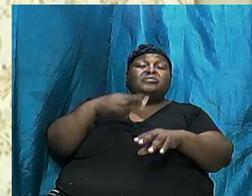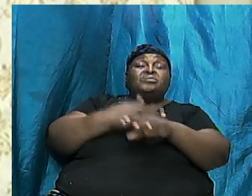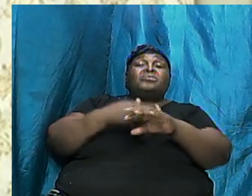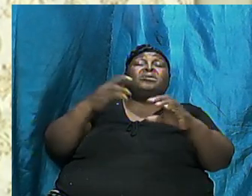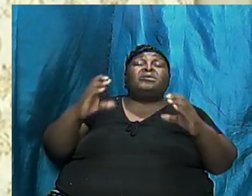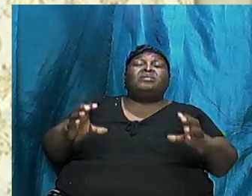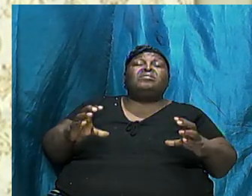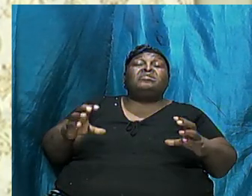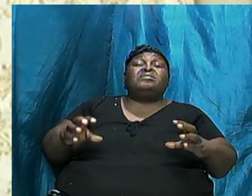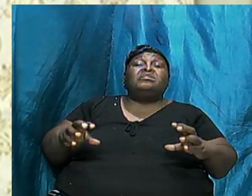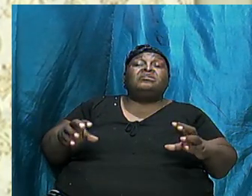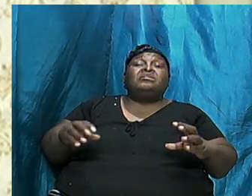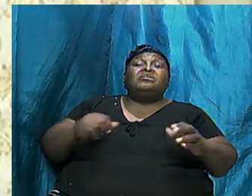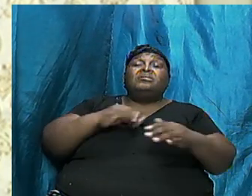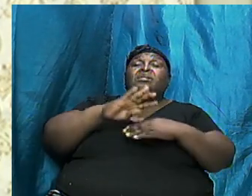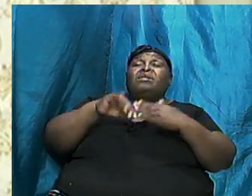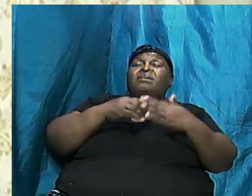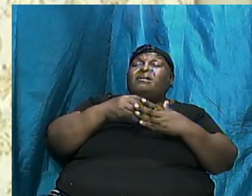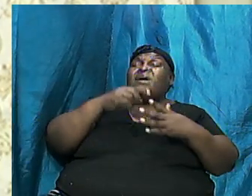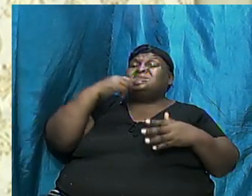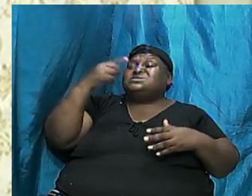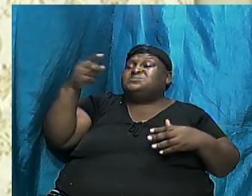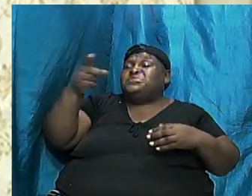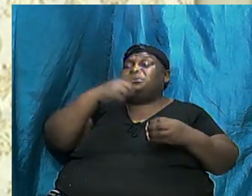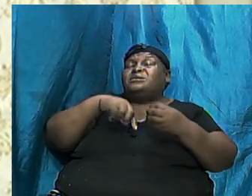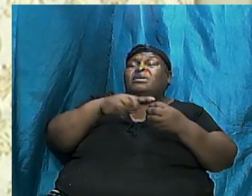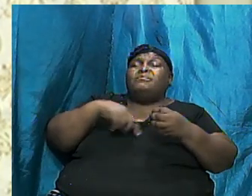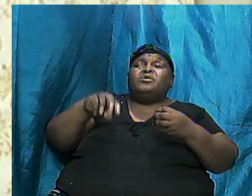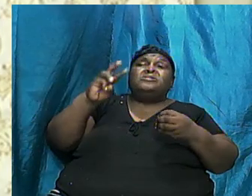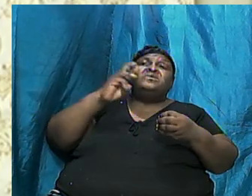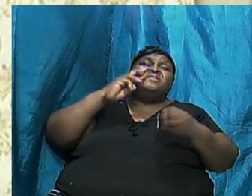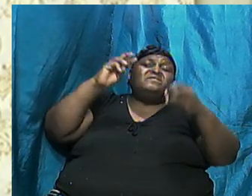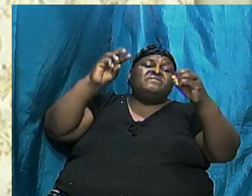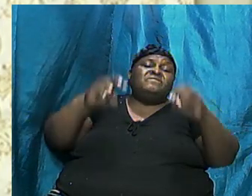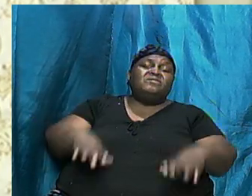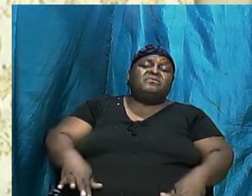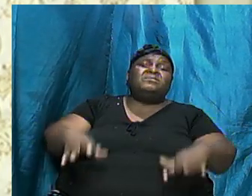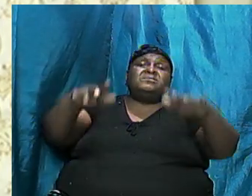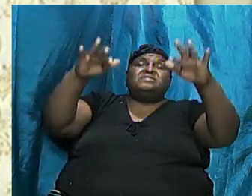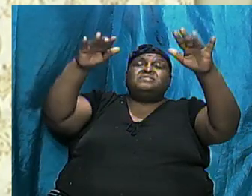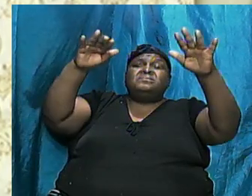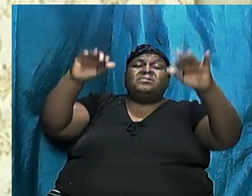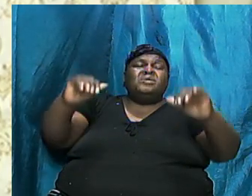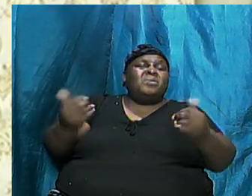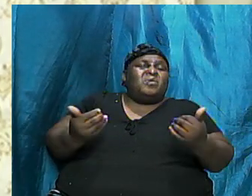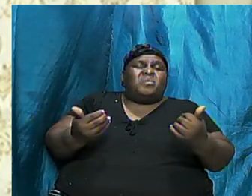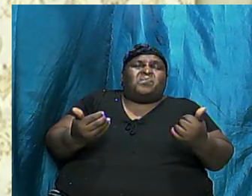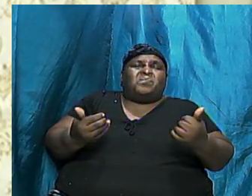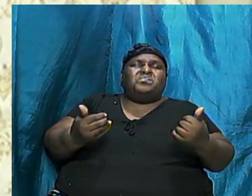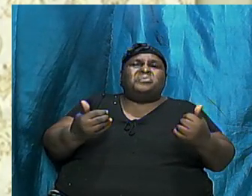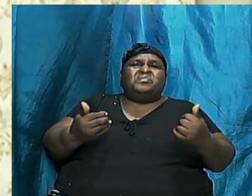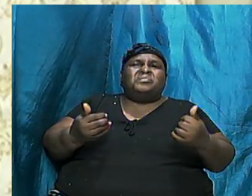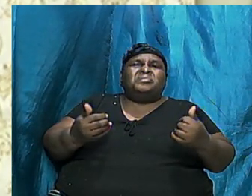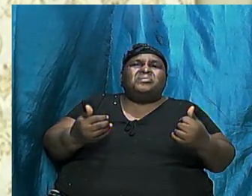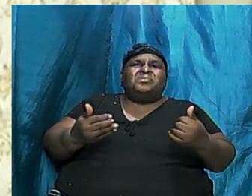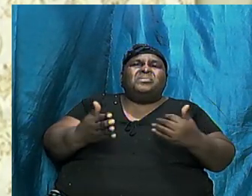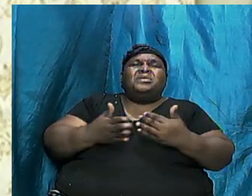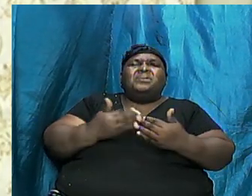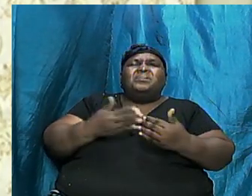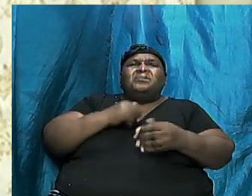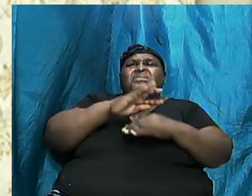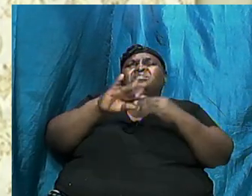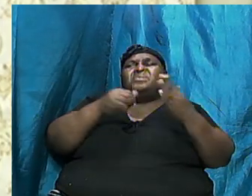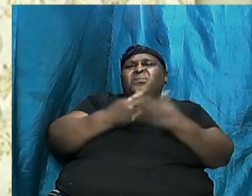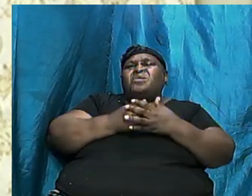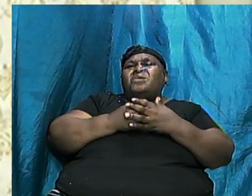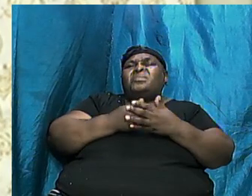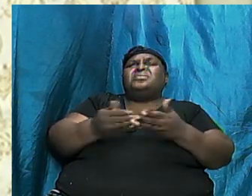All Spoke About A Flood How Is That Simply They All Came From